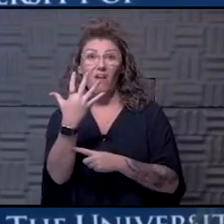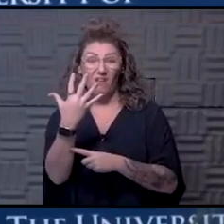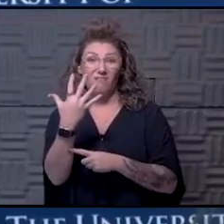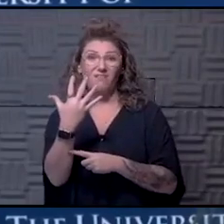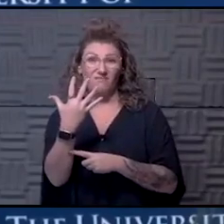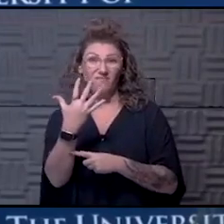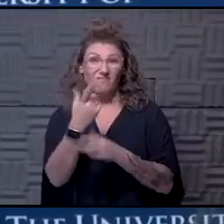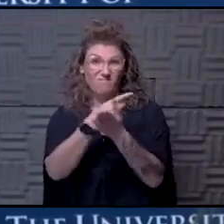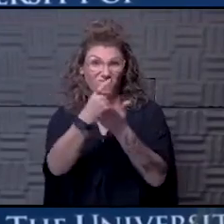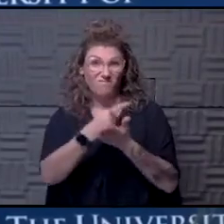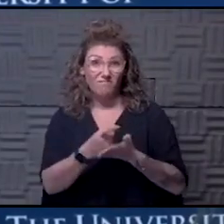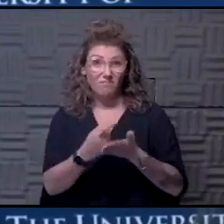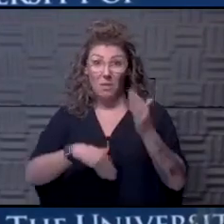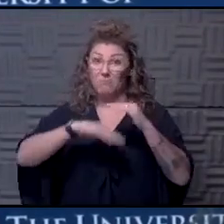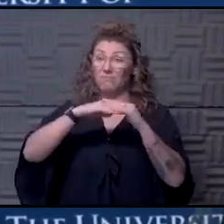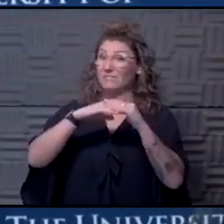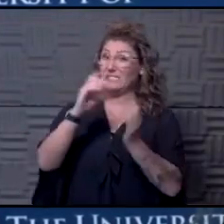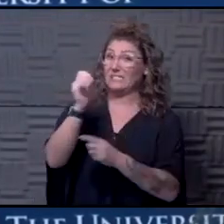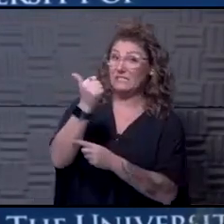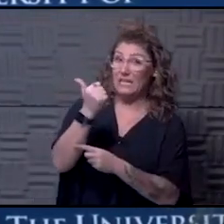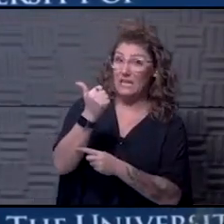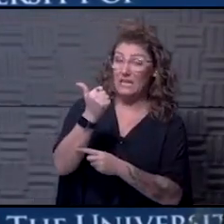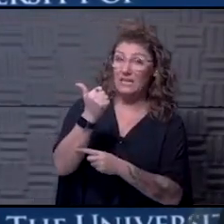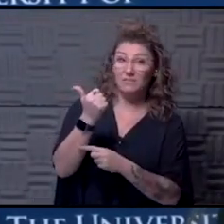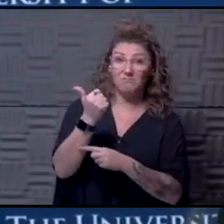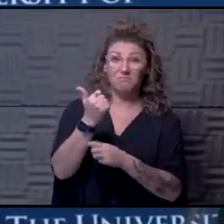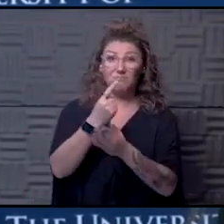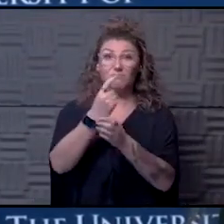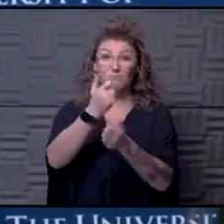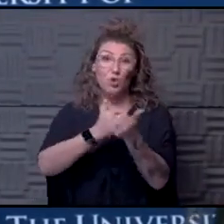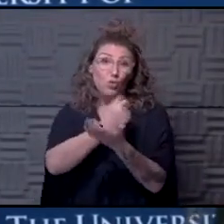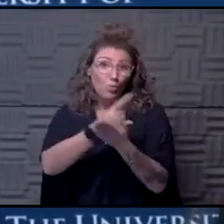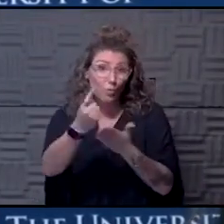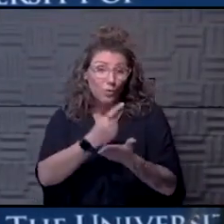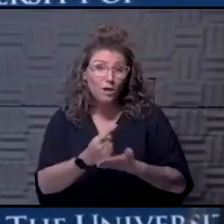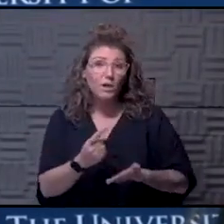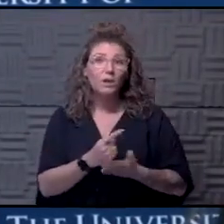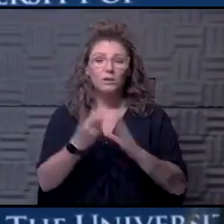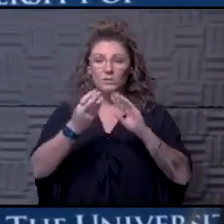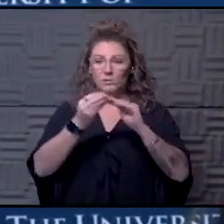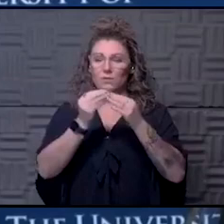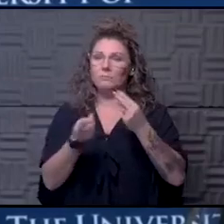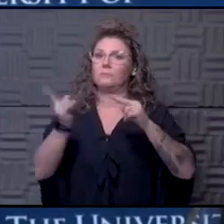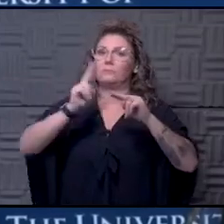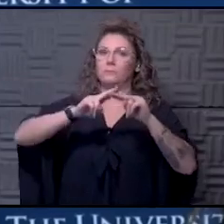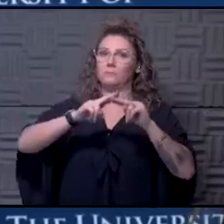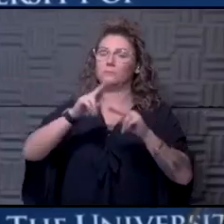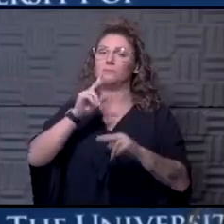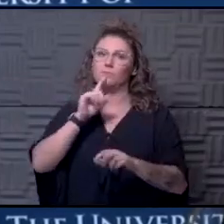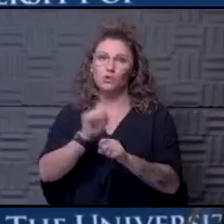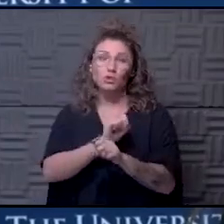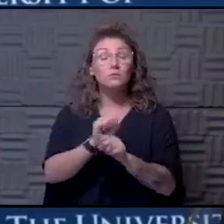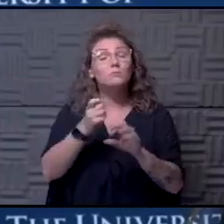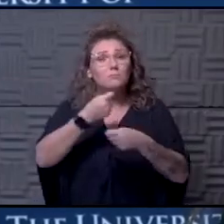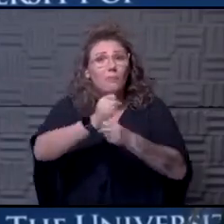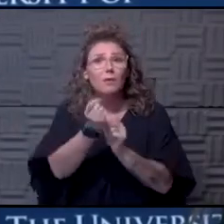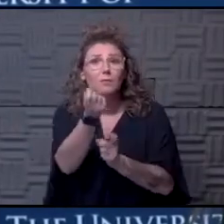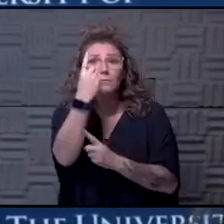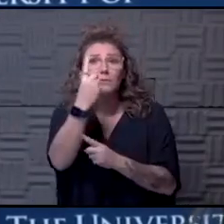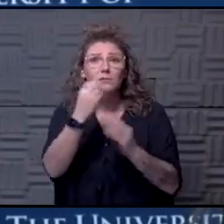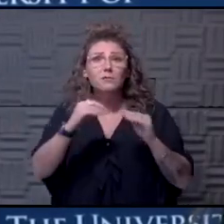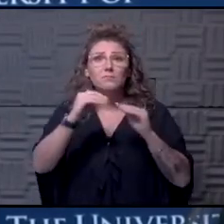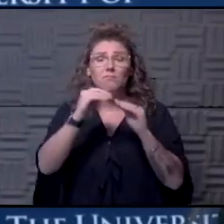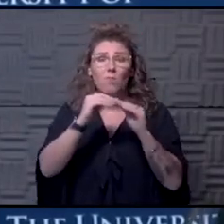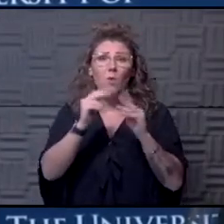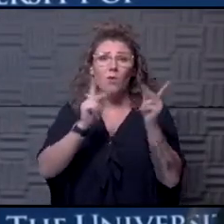potentially up to 10 even per week. So the numbers are increasing for sure, which makes sense, because more people